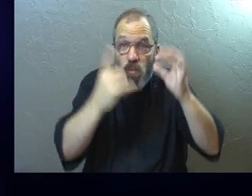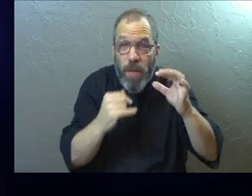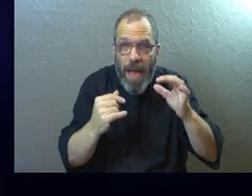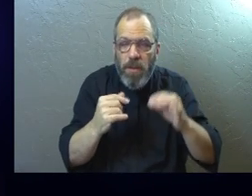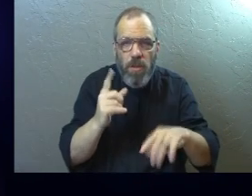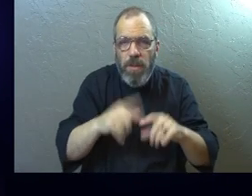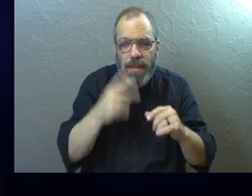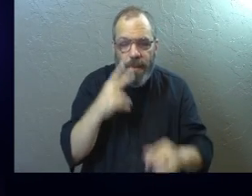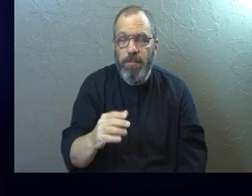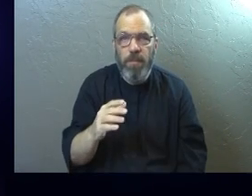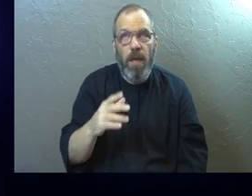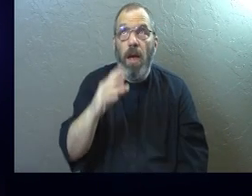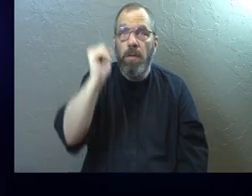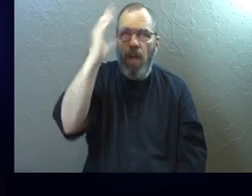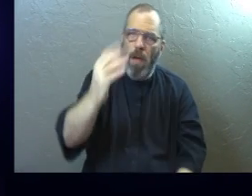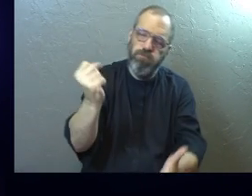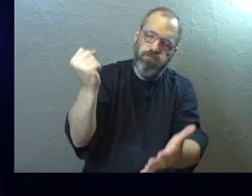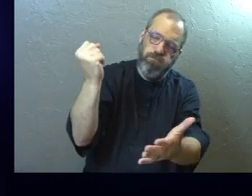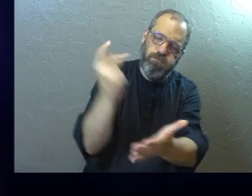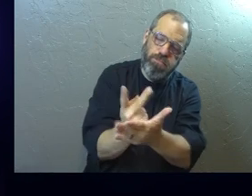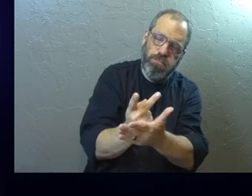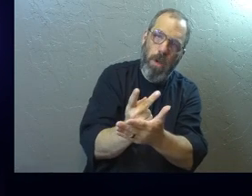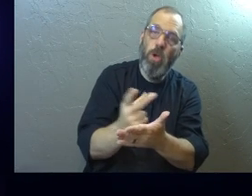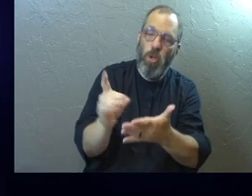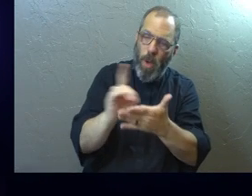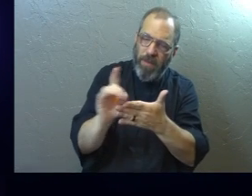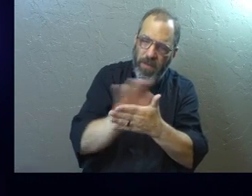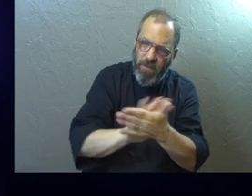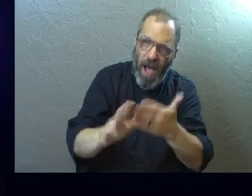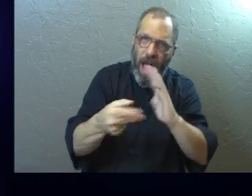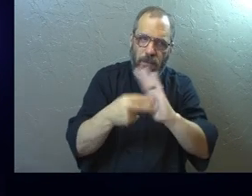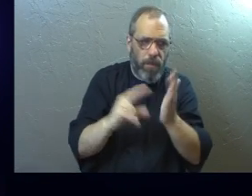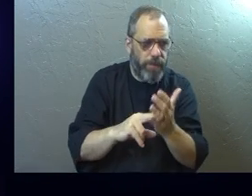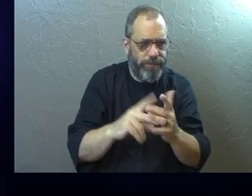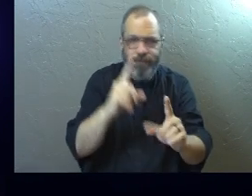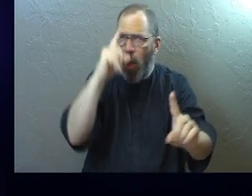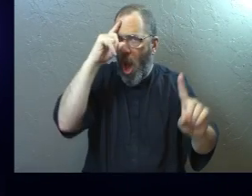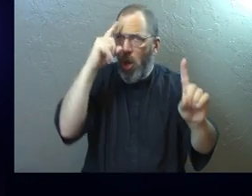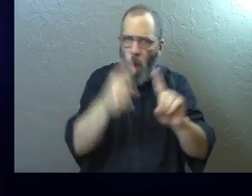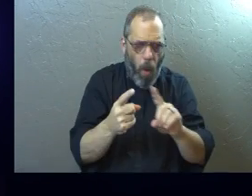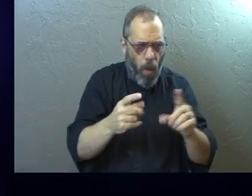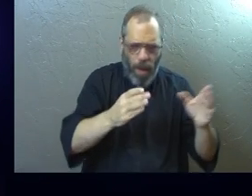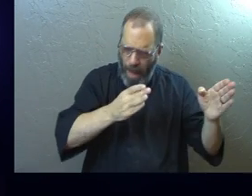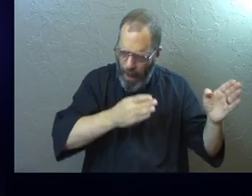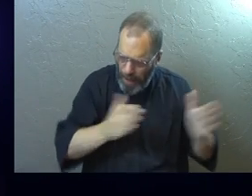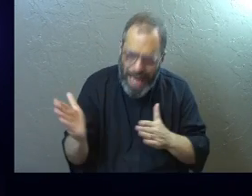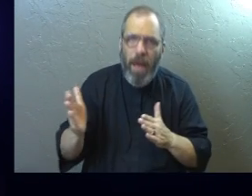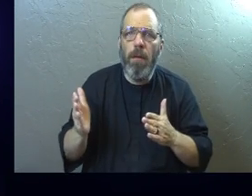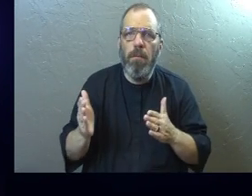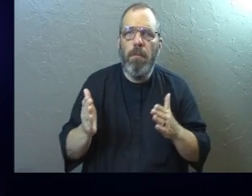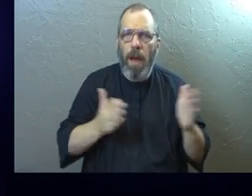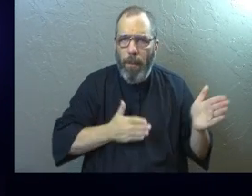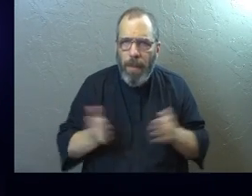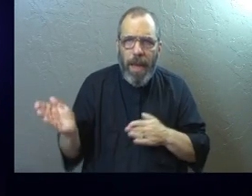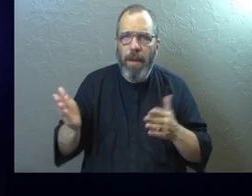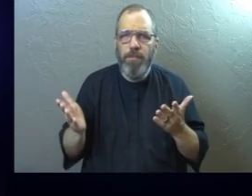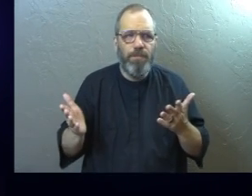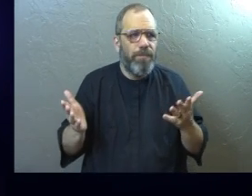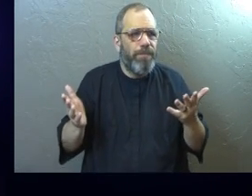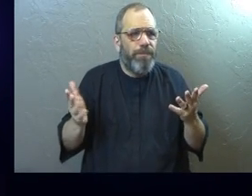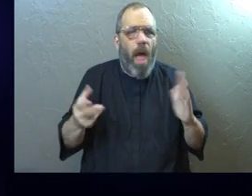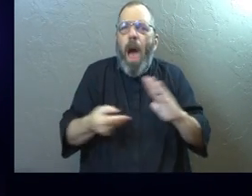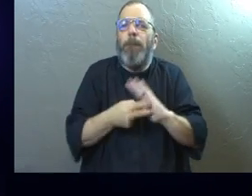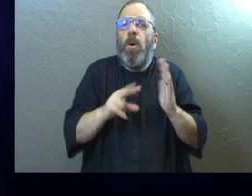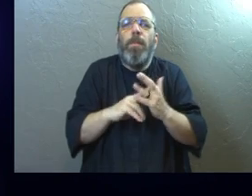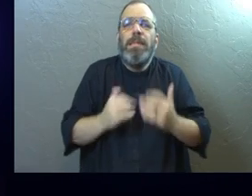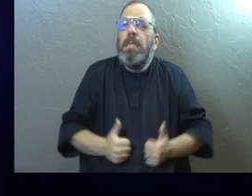You have the approval of God over your life. You have a divine purpose. You have a goal. You have a plan for your life. You have